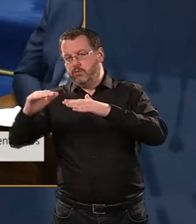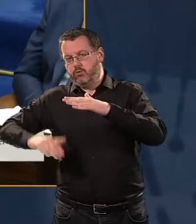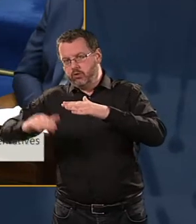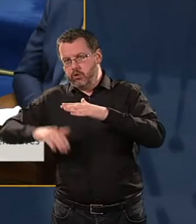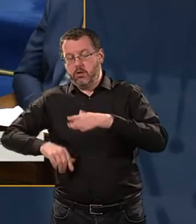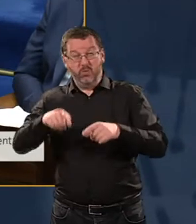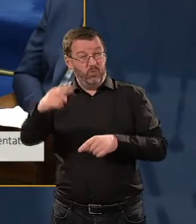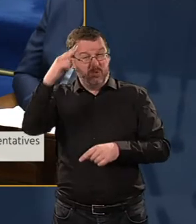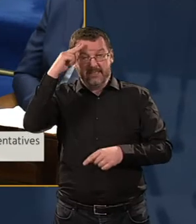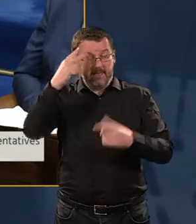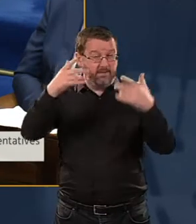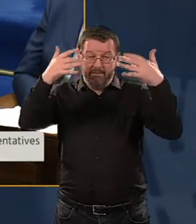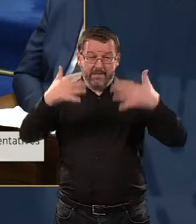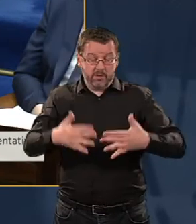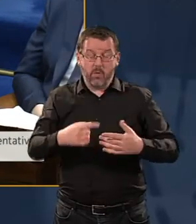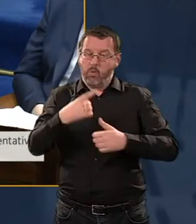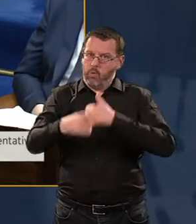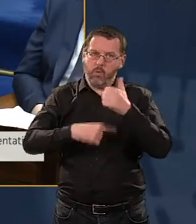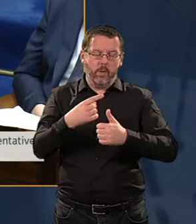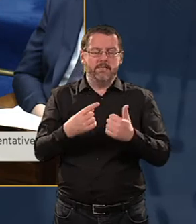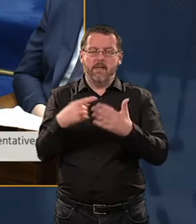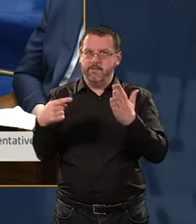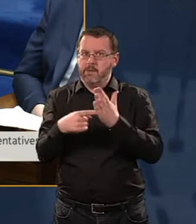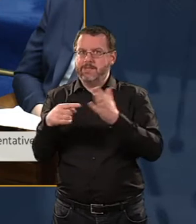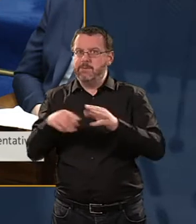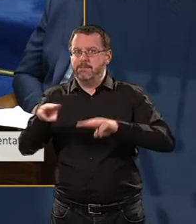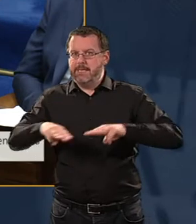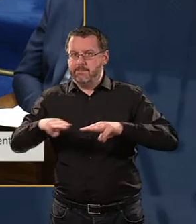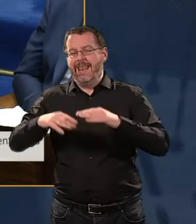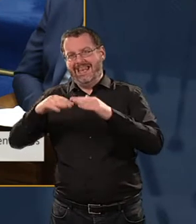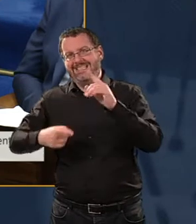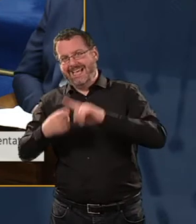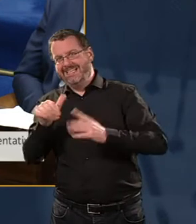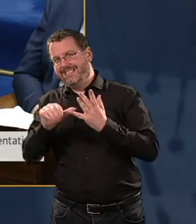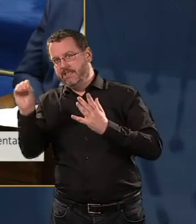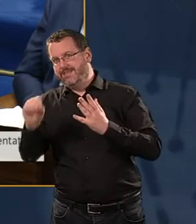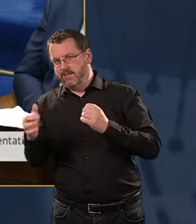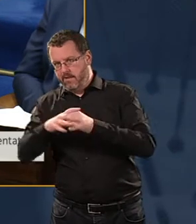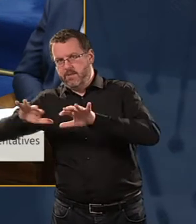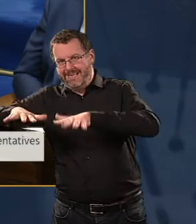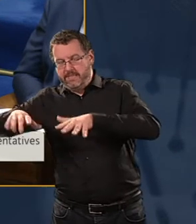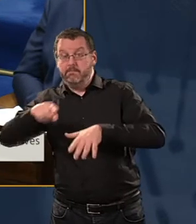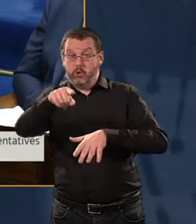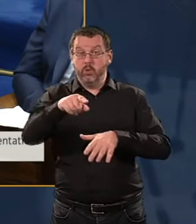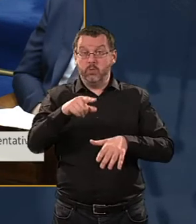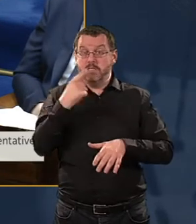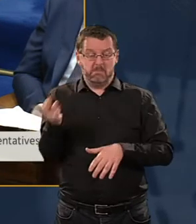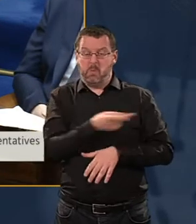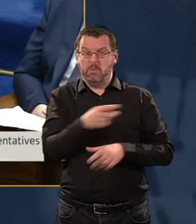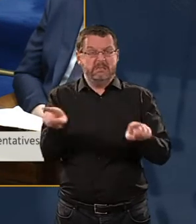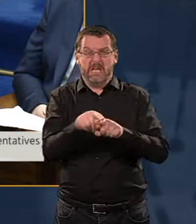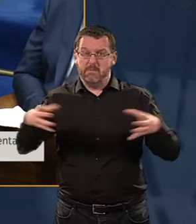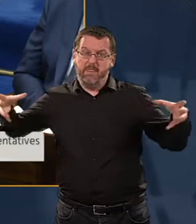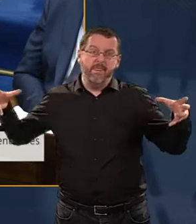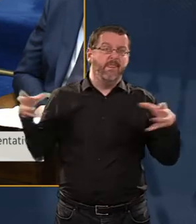There will always be hundreds of thousands of people who earn less than 60% of the median income. What you said was not true. You combined the at-risk of poverty figure